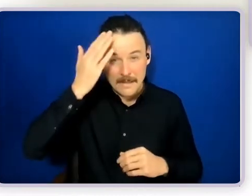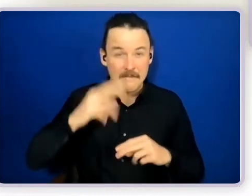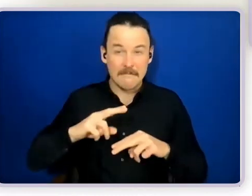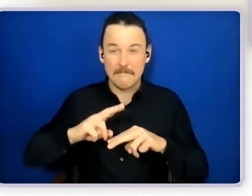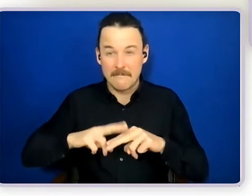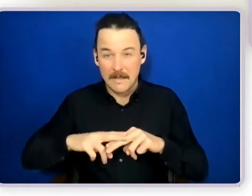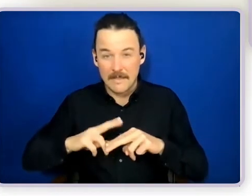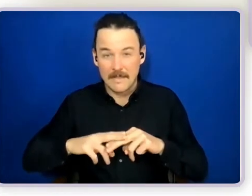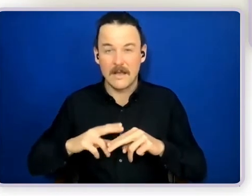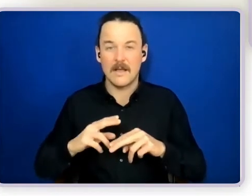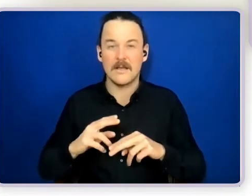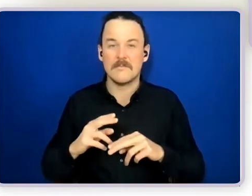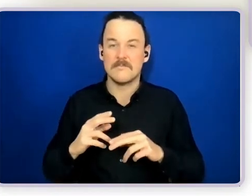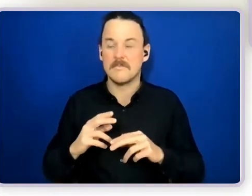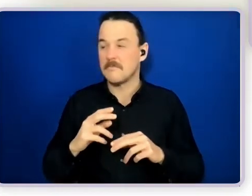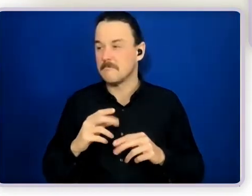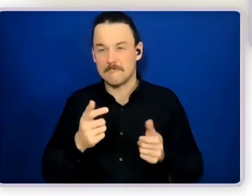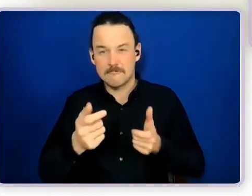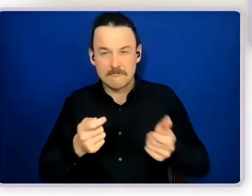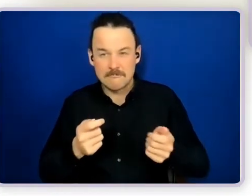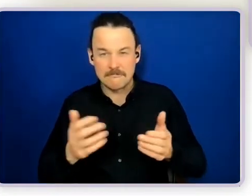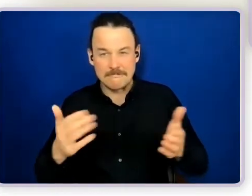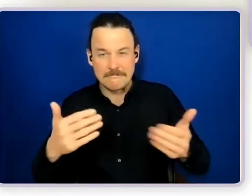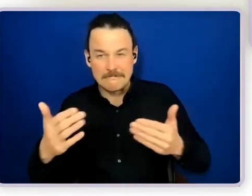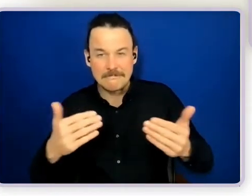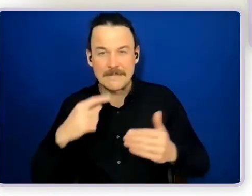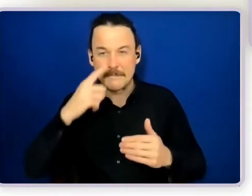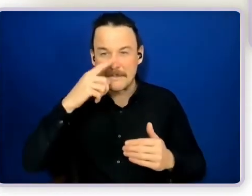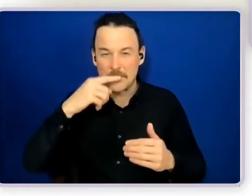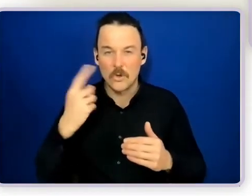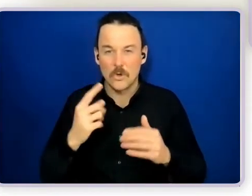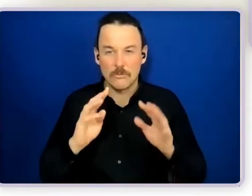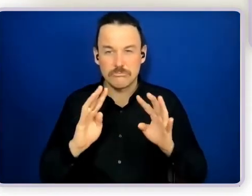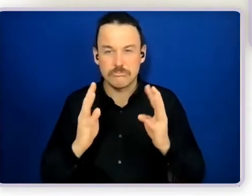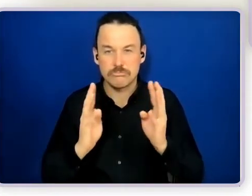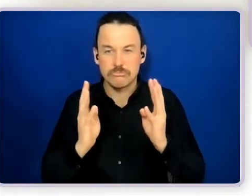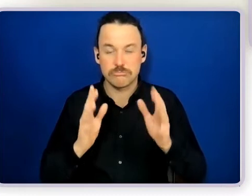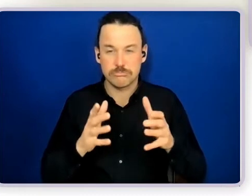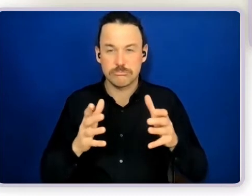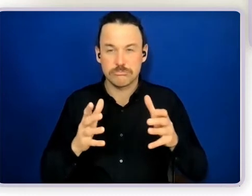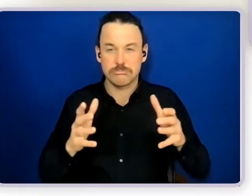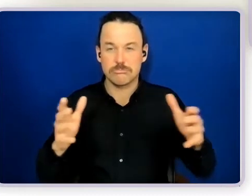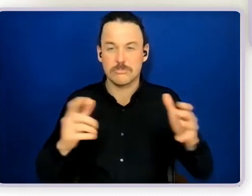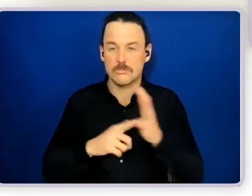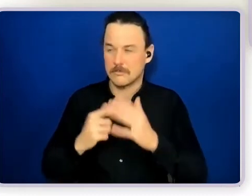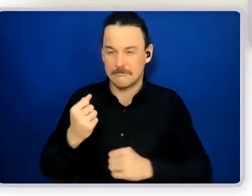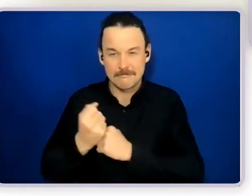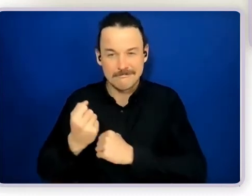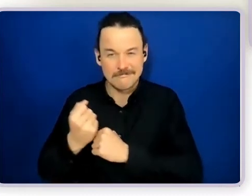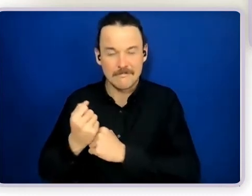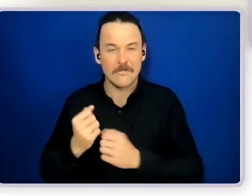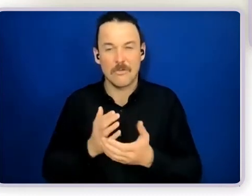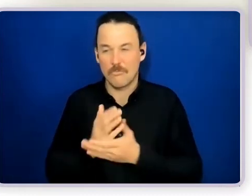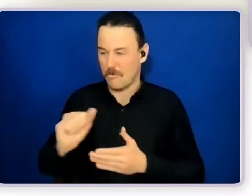her intentionally to assist her in some of those pivotal life periods, life transitions and times during her life.